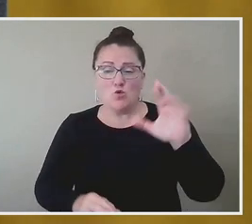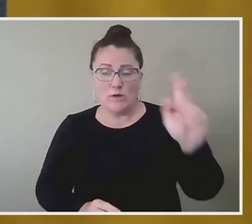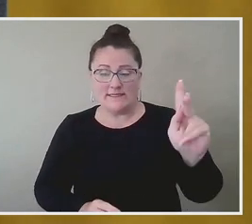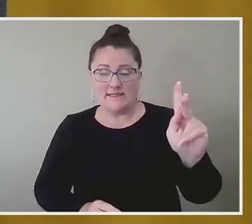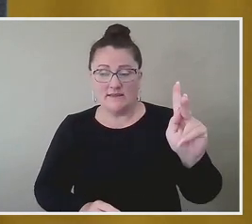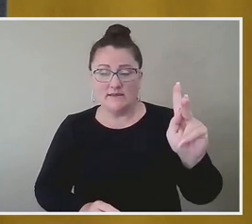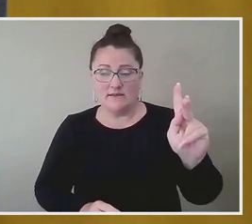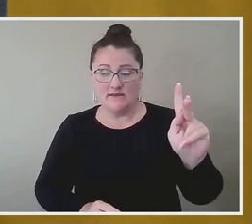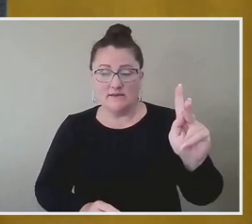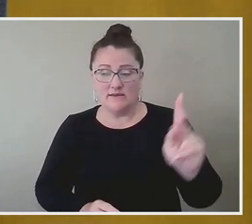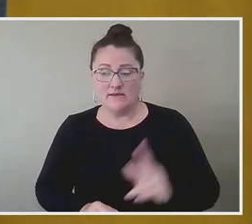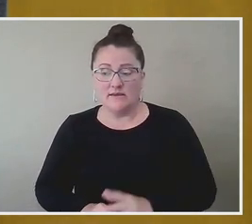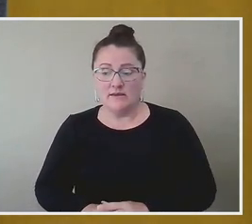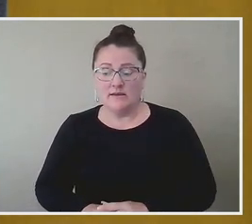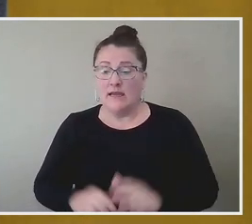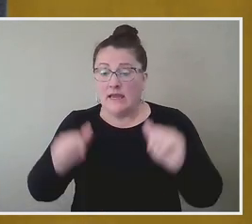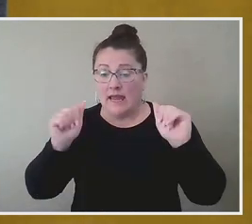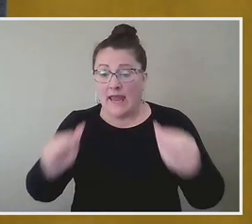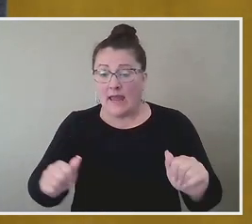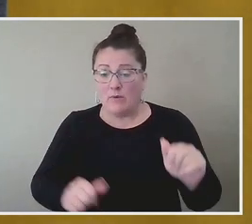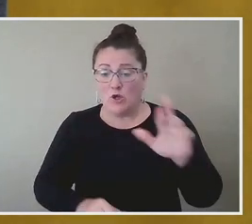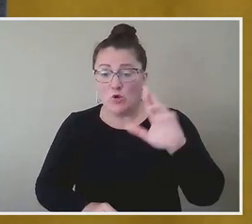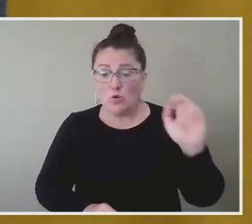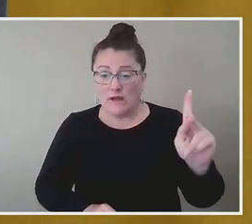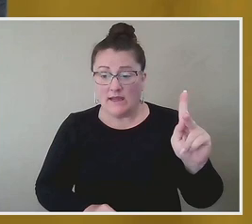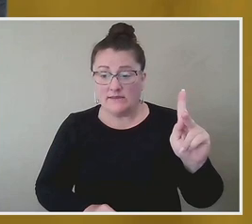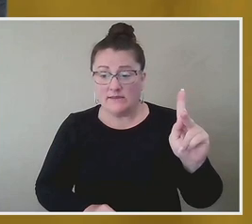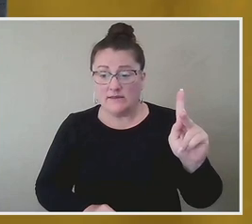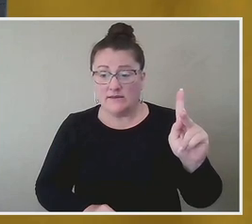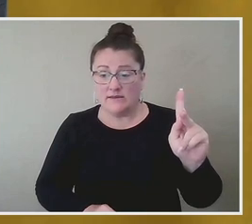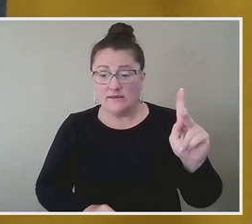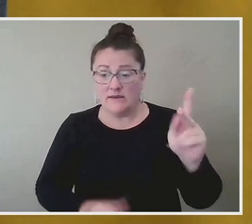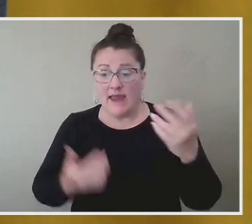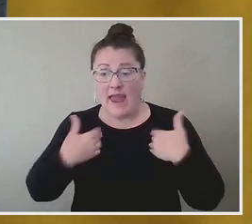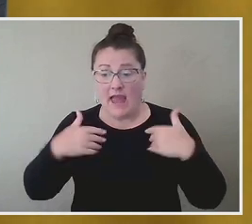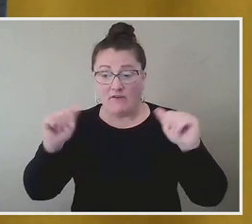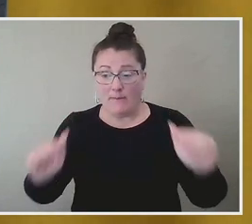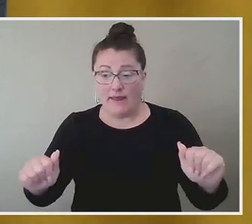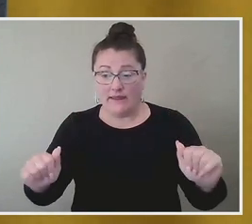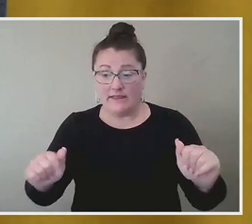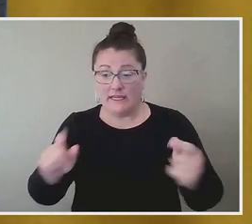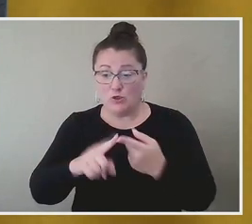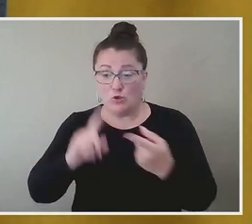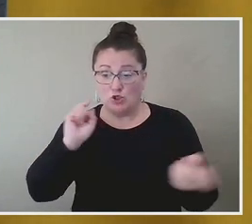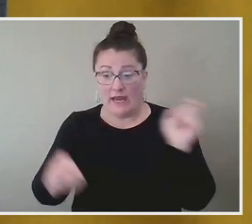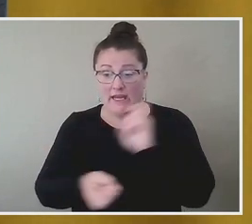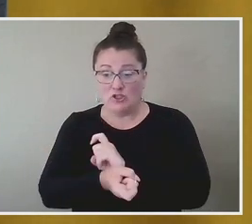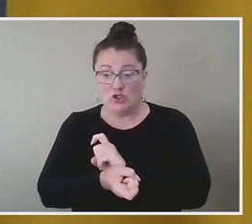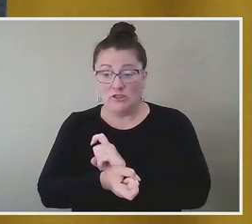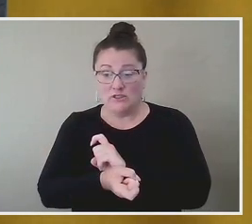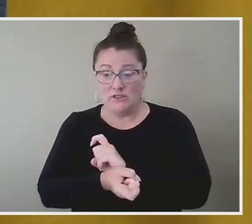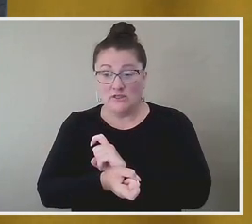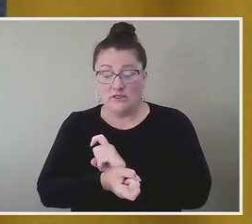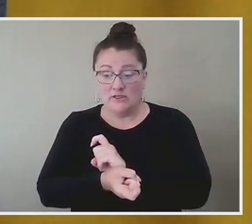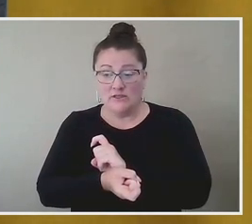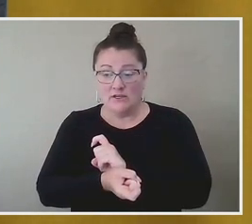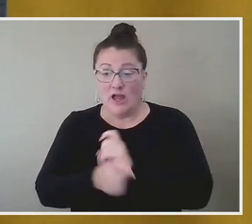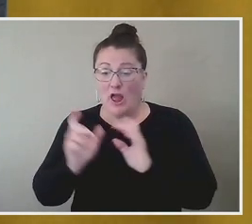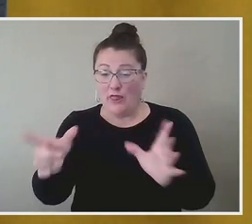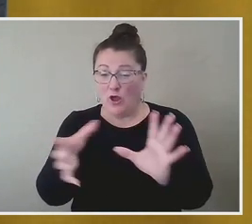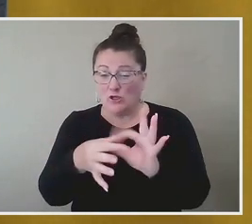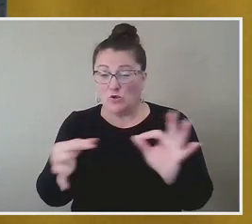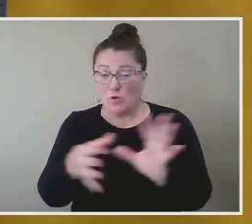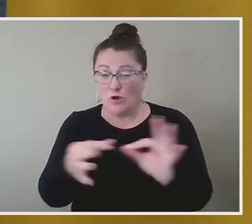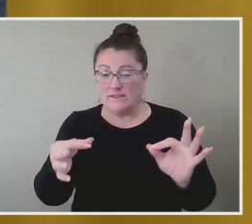Um, being able to risk, being able to have the ability to change, and when I think of those words, I think of privilege,